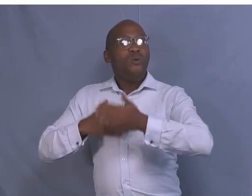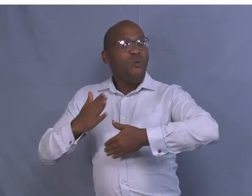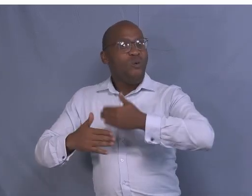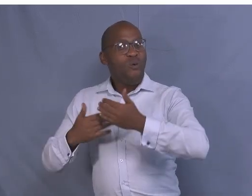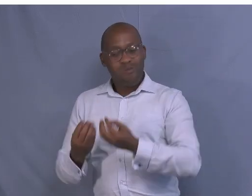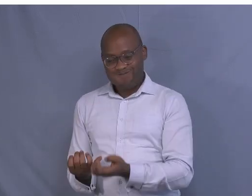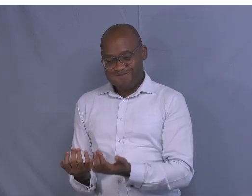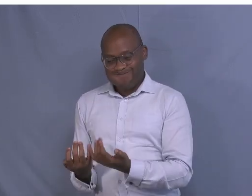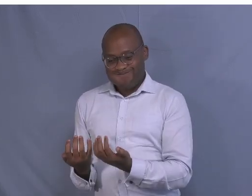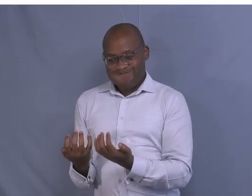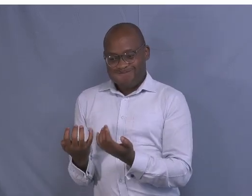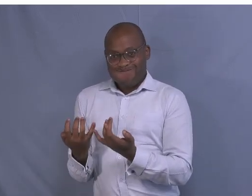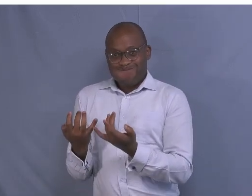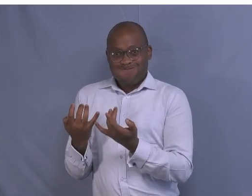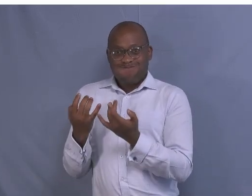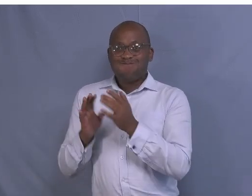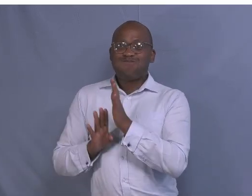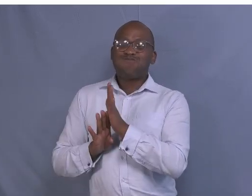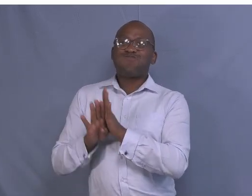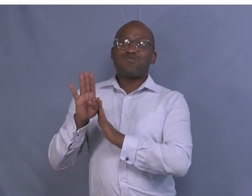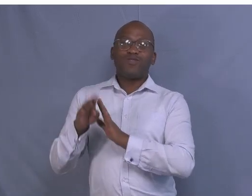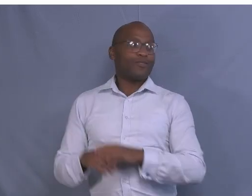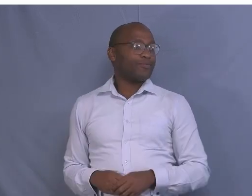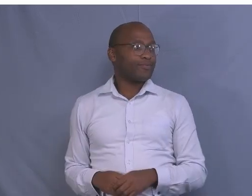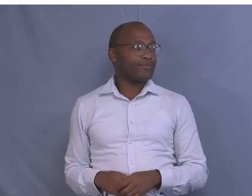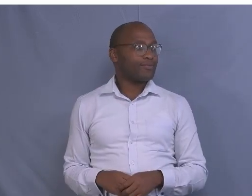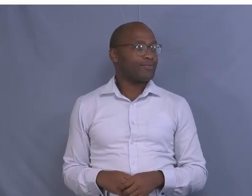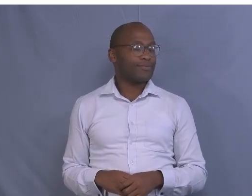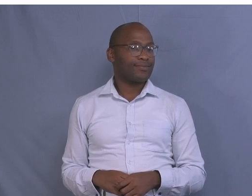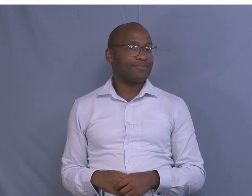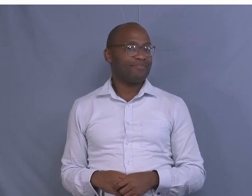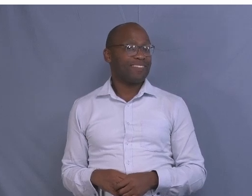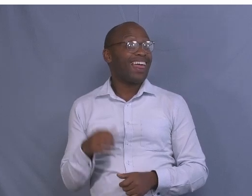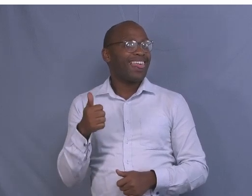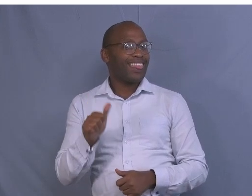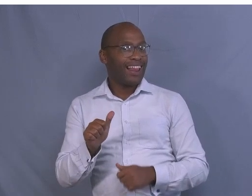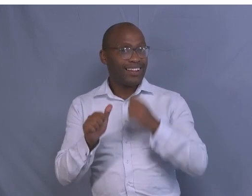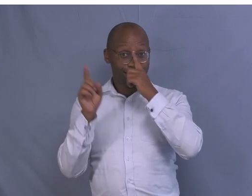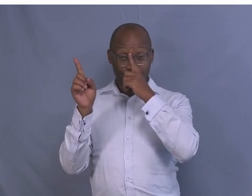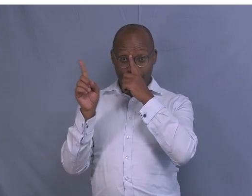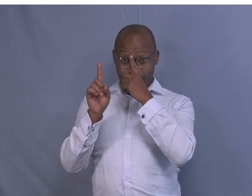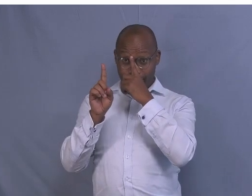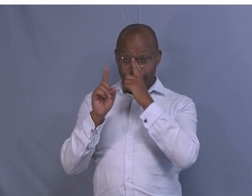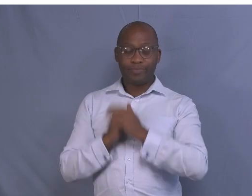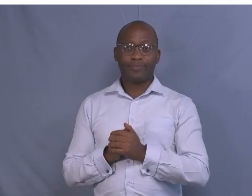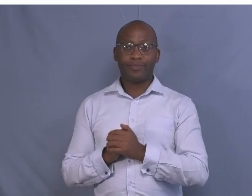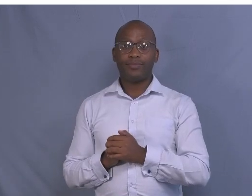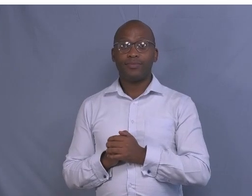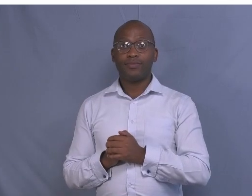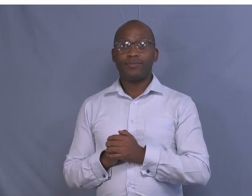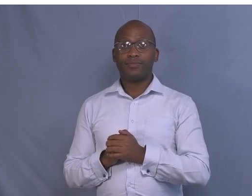to grow the grass. Then, we quickly go to